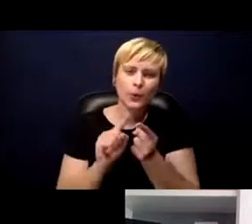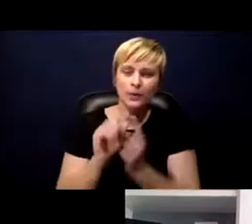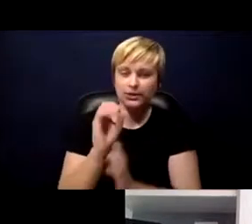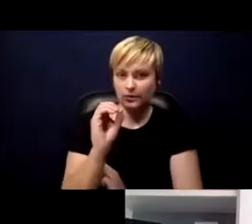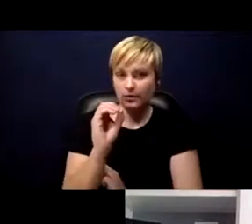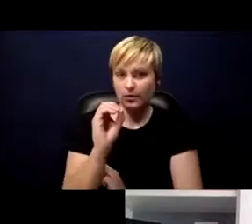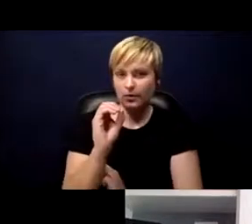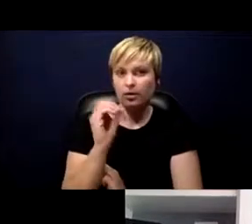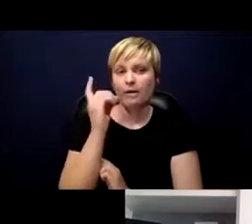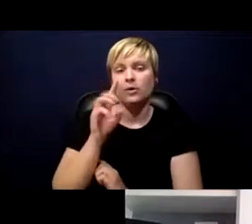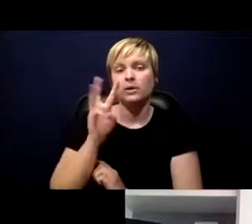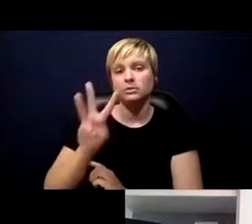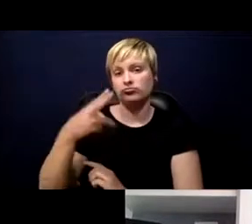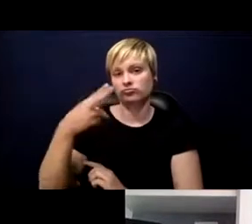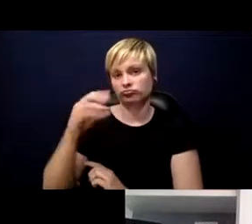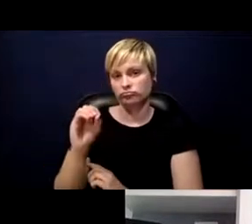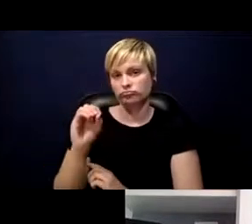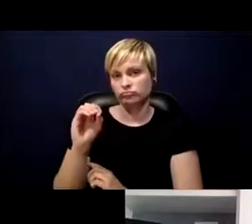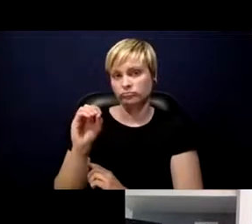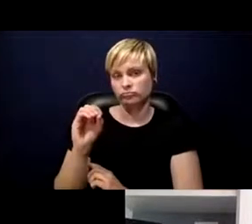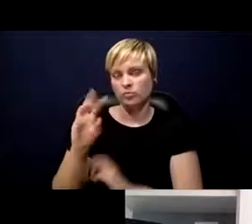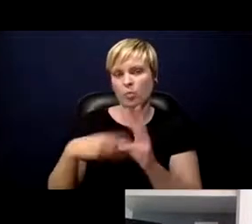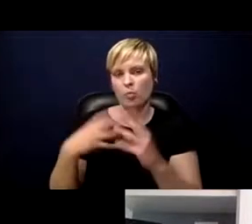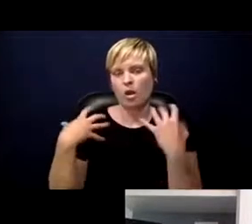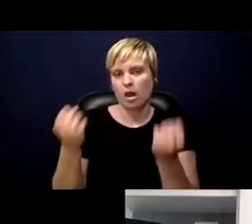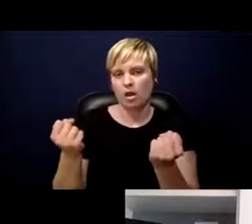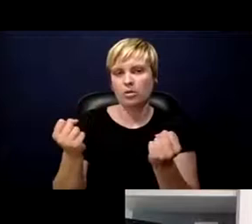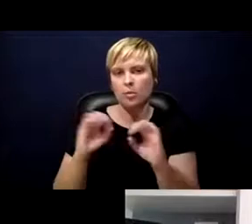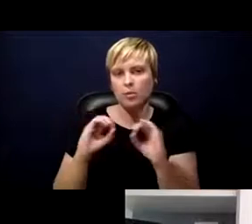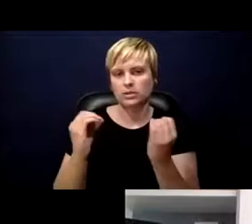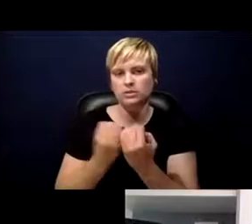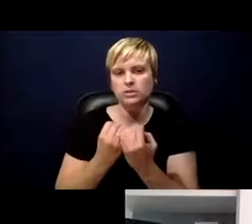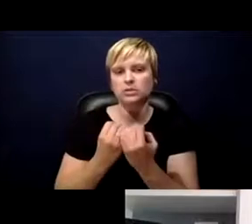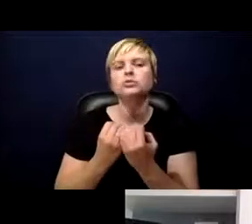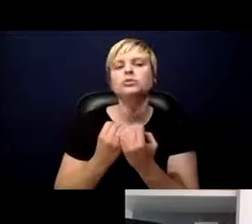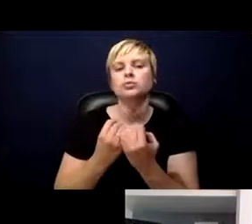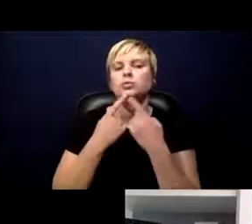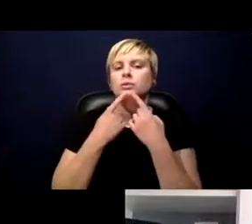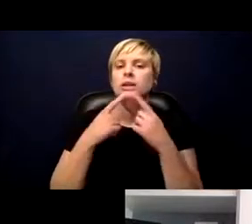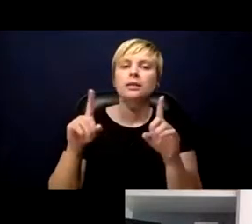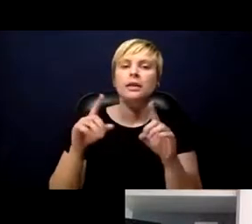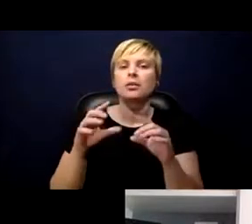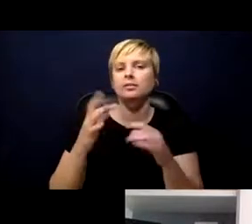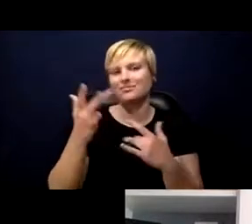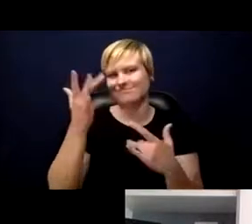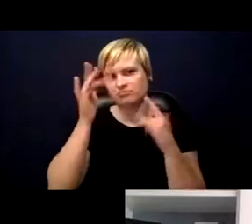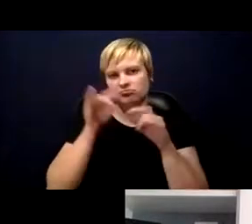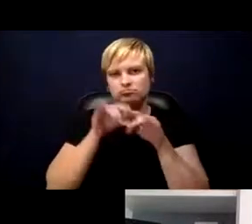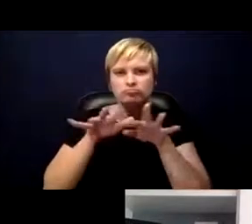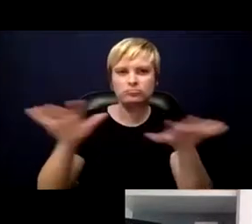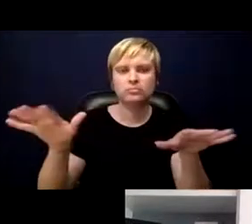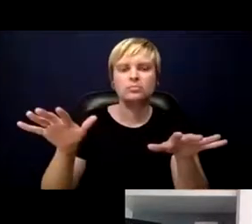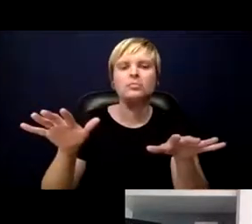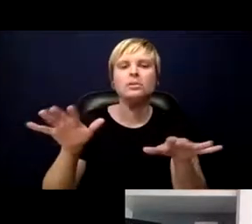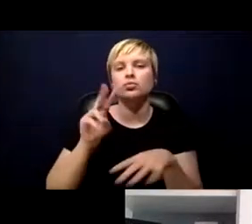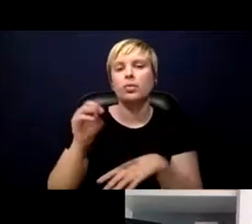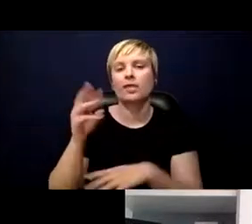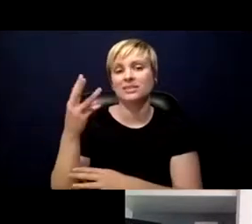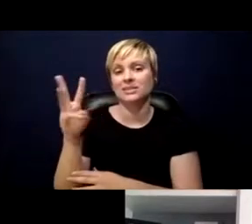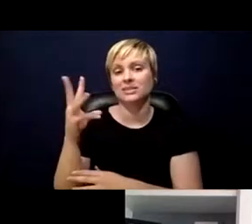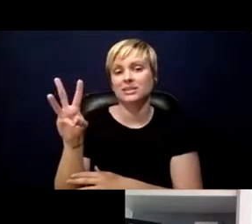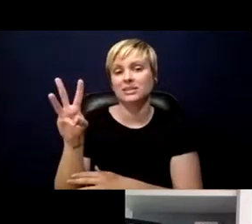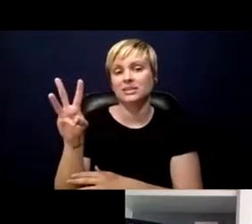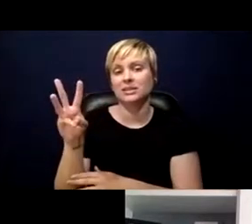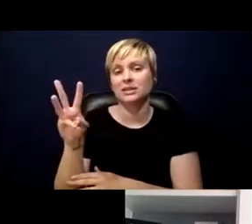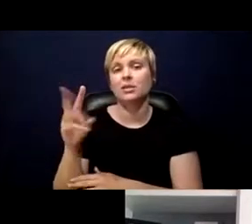WHO, the World Health Organization, to declare that outbreak over in the human population in 2016, what we did